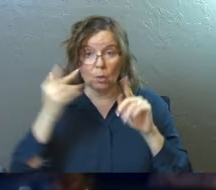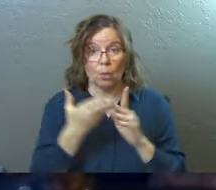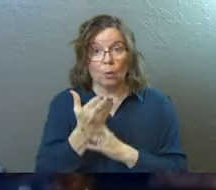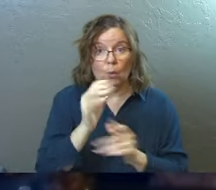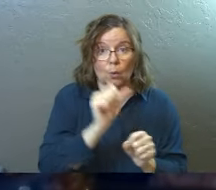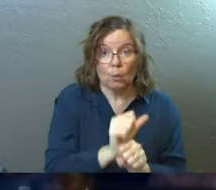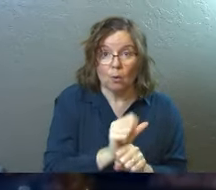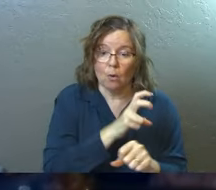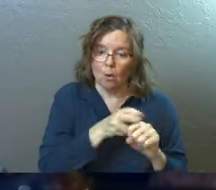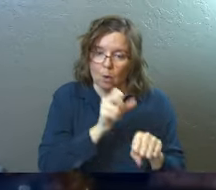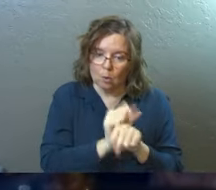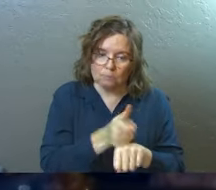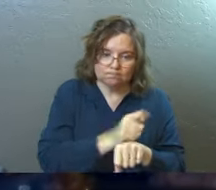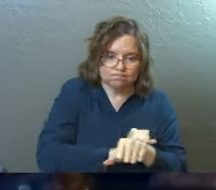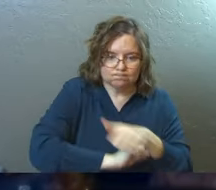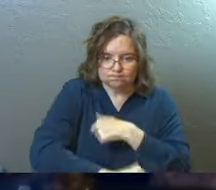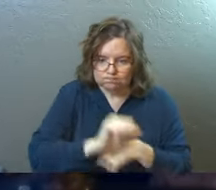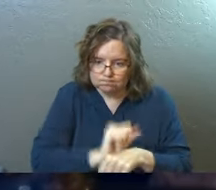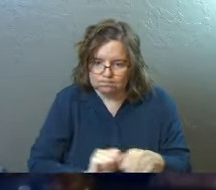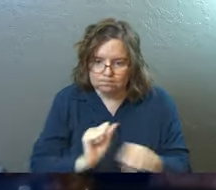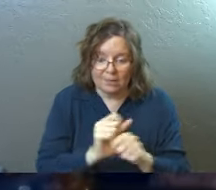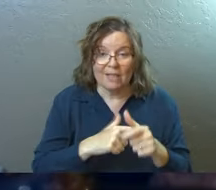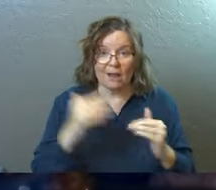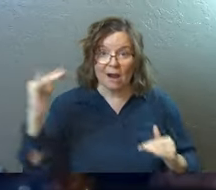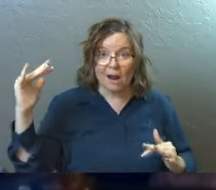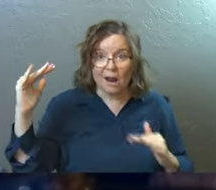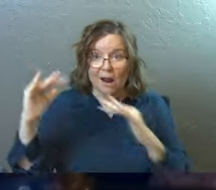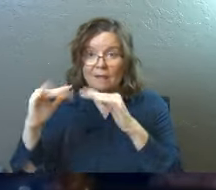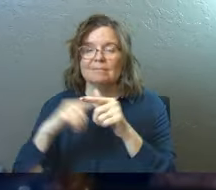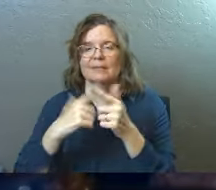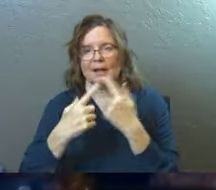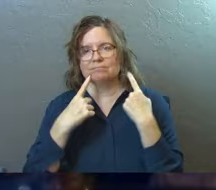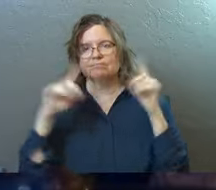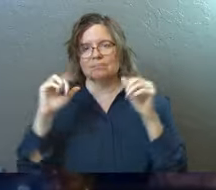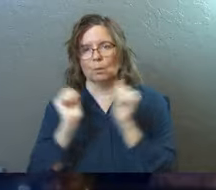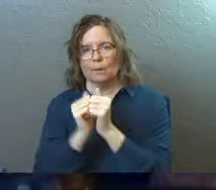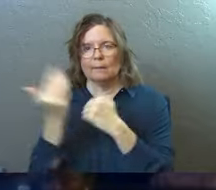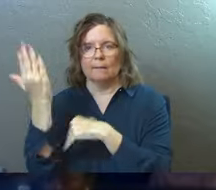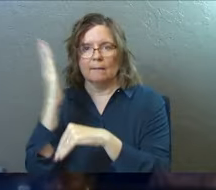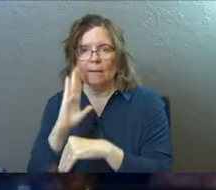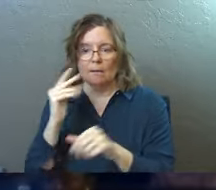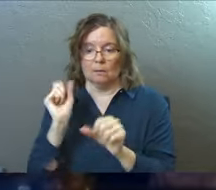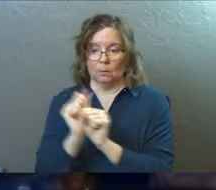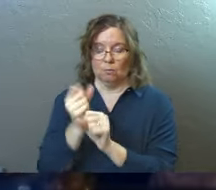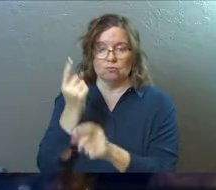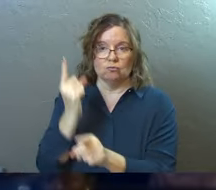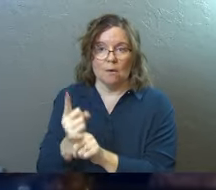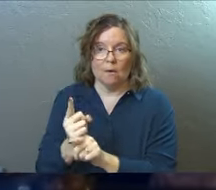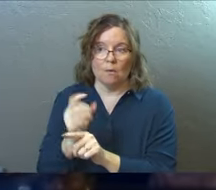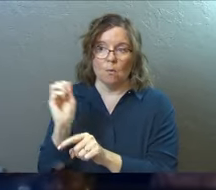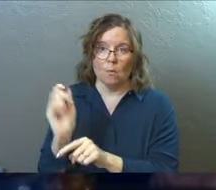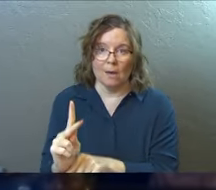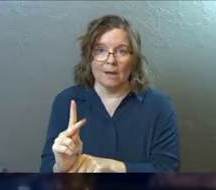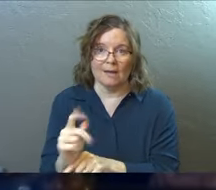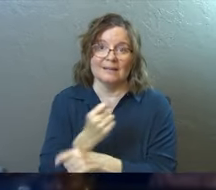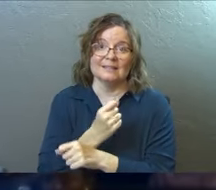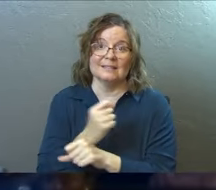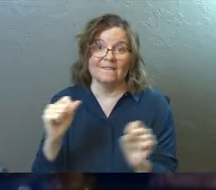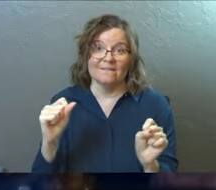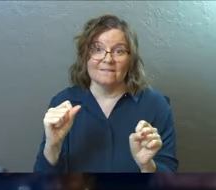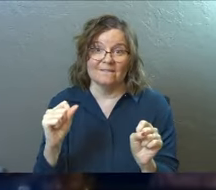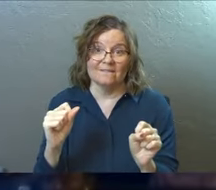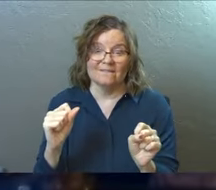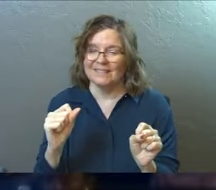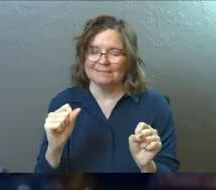your work, your hard work to where God is, then you will be with God. Then you will be right. Then you will be okay and saved.